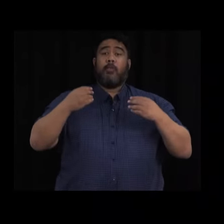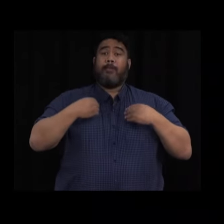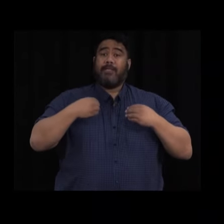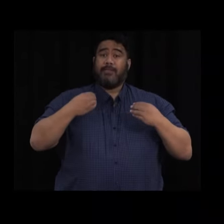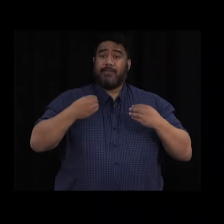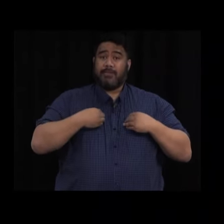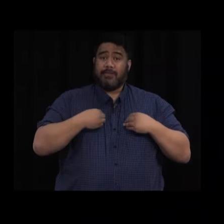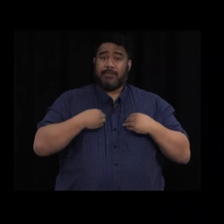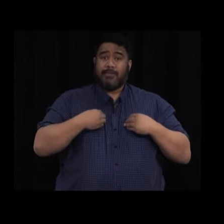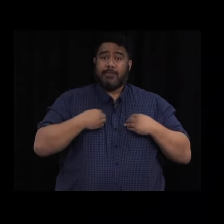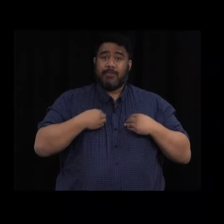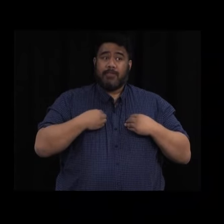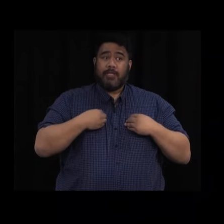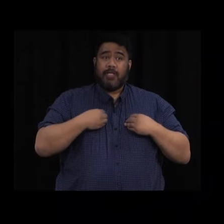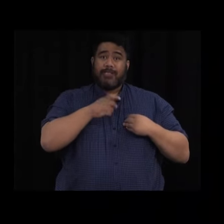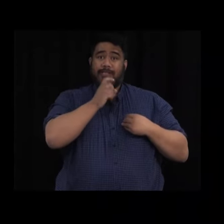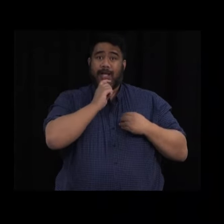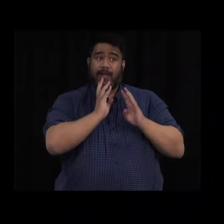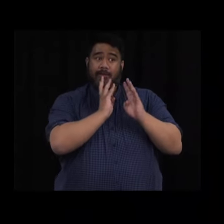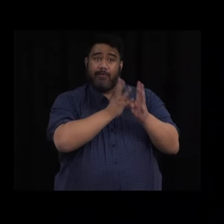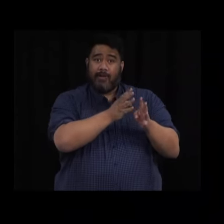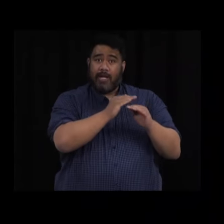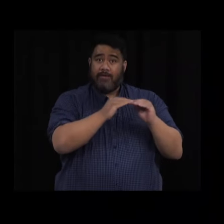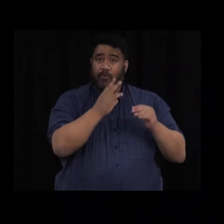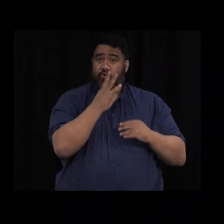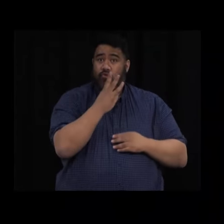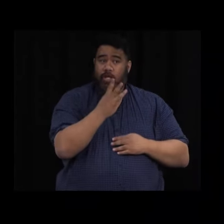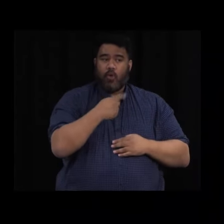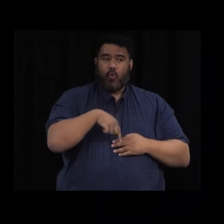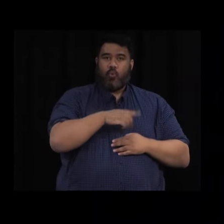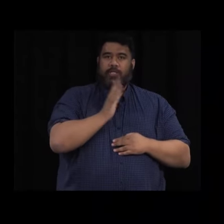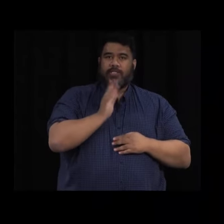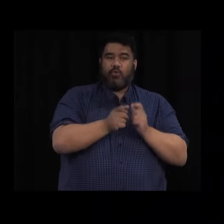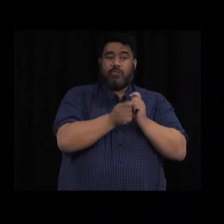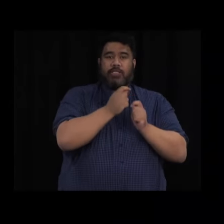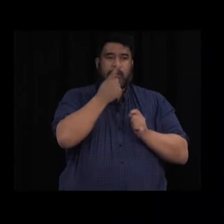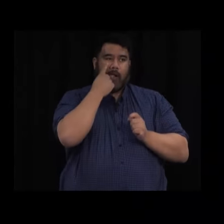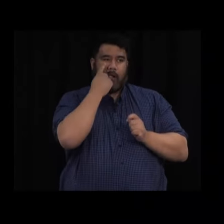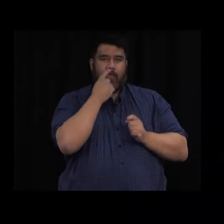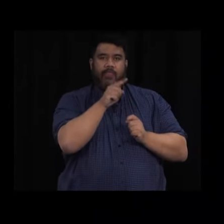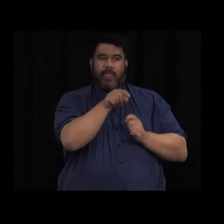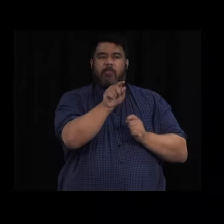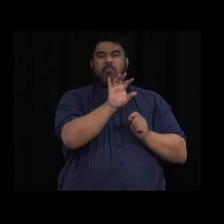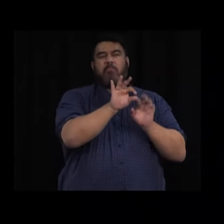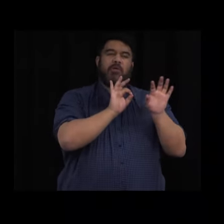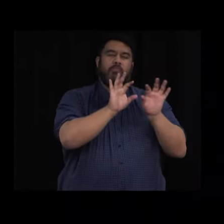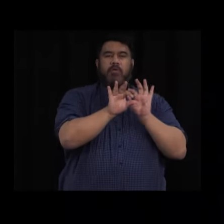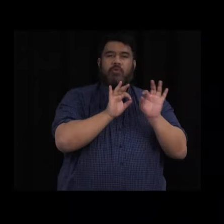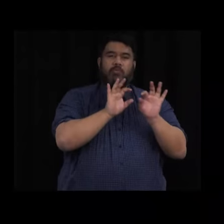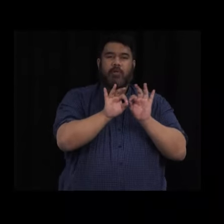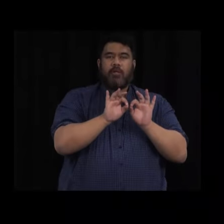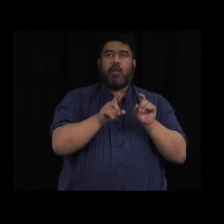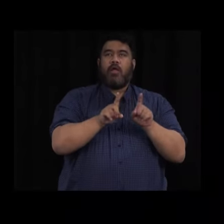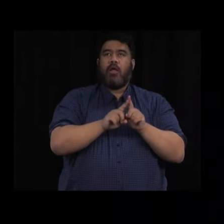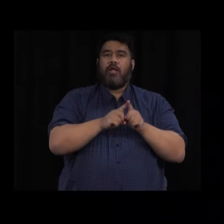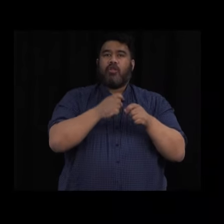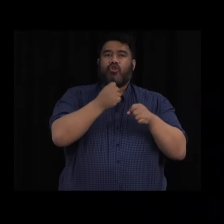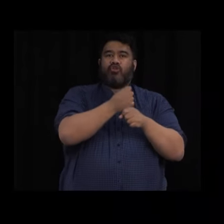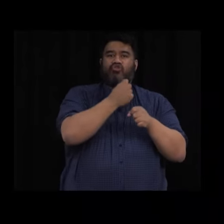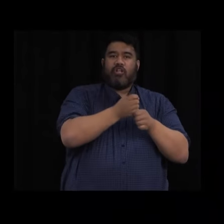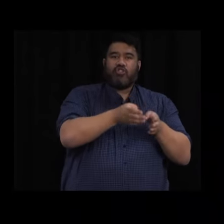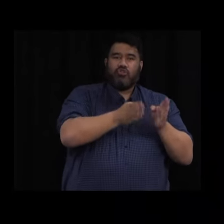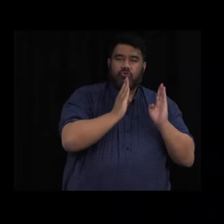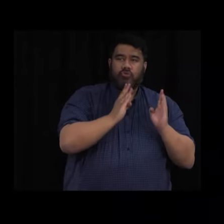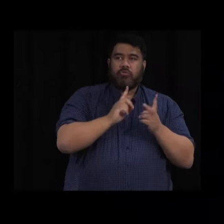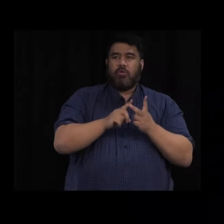are permitted to be at work during Alert Level 3. We are asking workers, particularly in construction, hospitality and retail sectors,